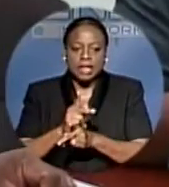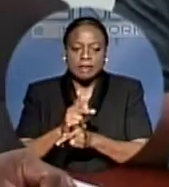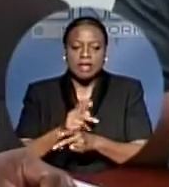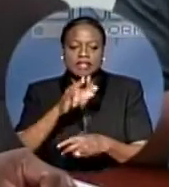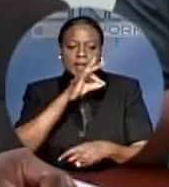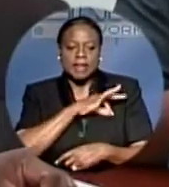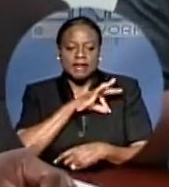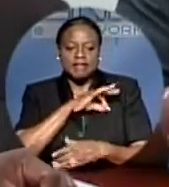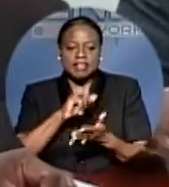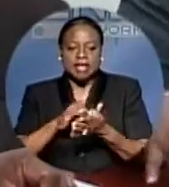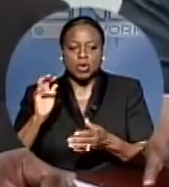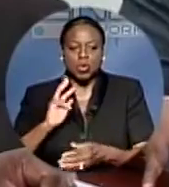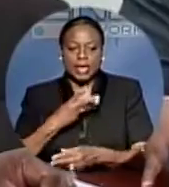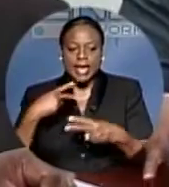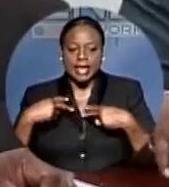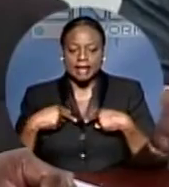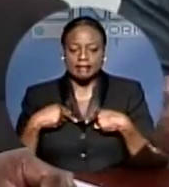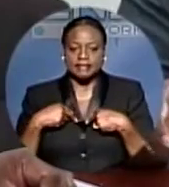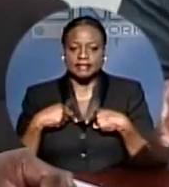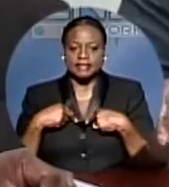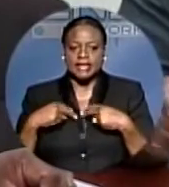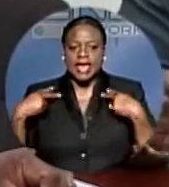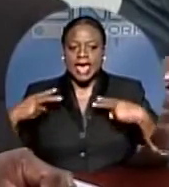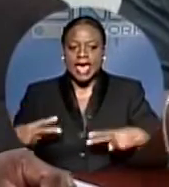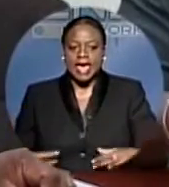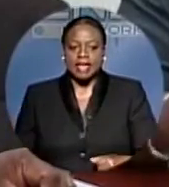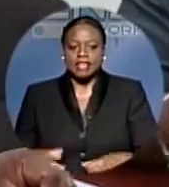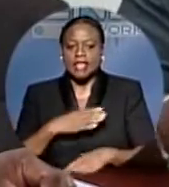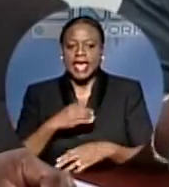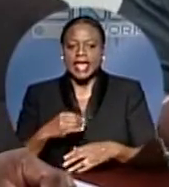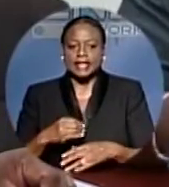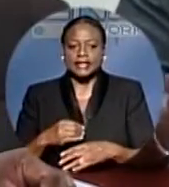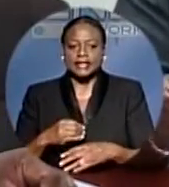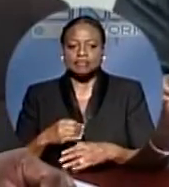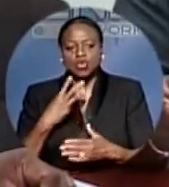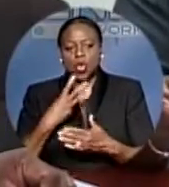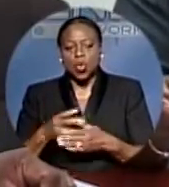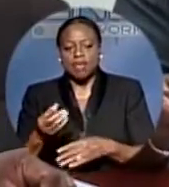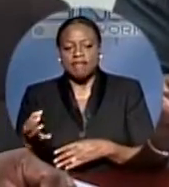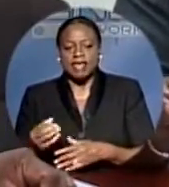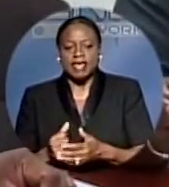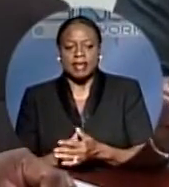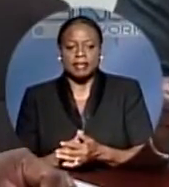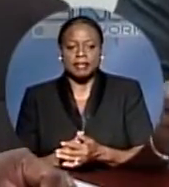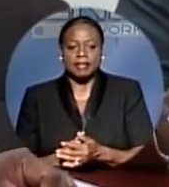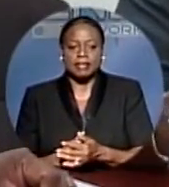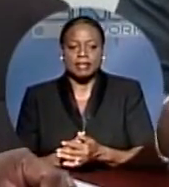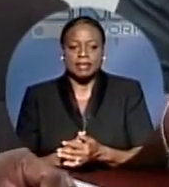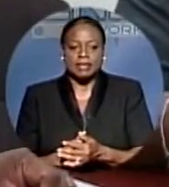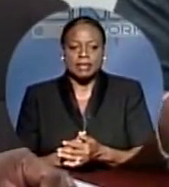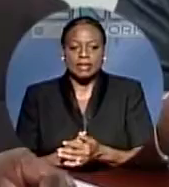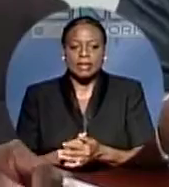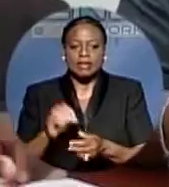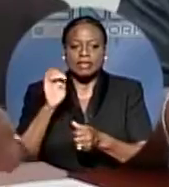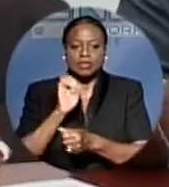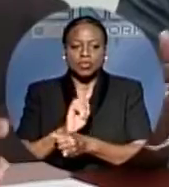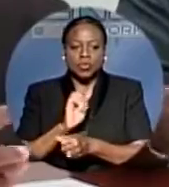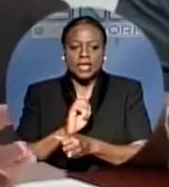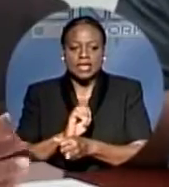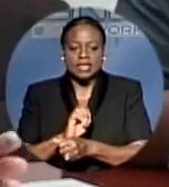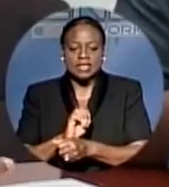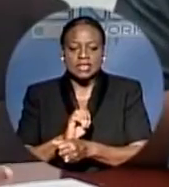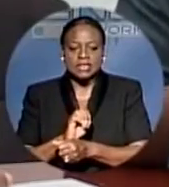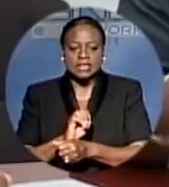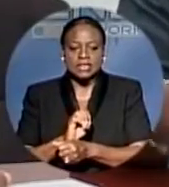currently existed. Health and welfare, the Employees Assistance Fund, Christmas bonus,